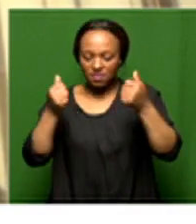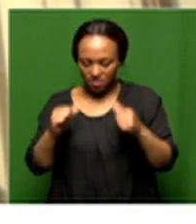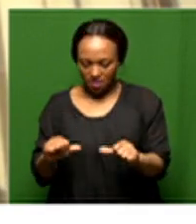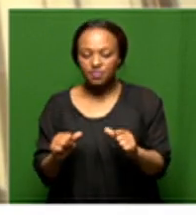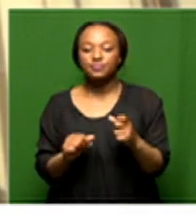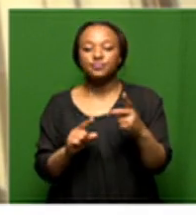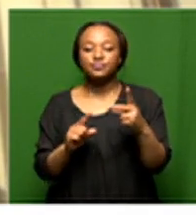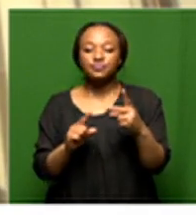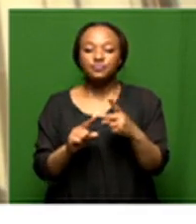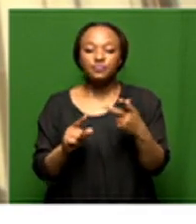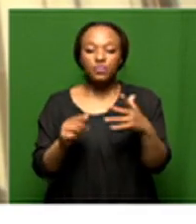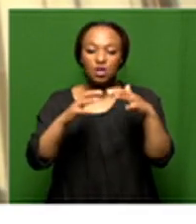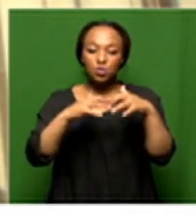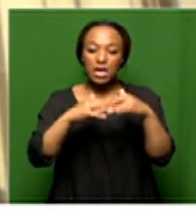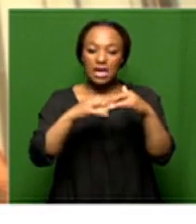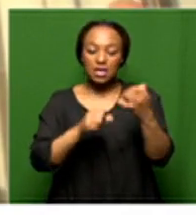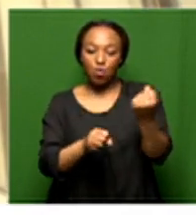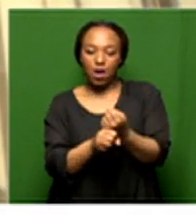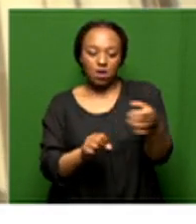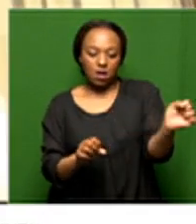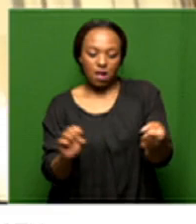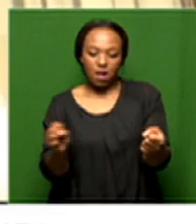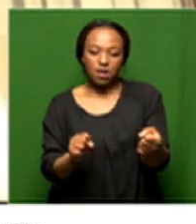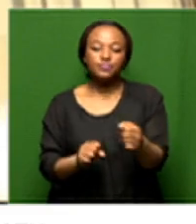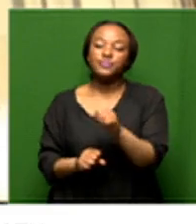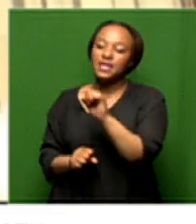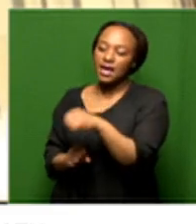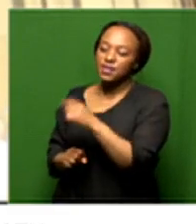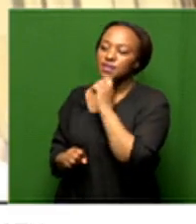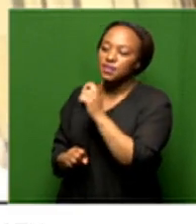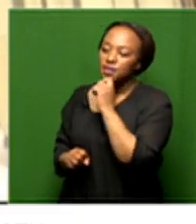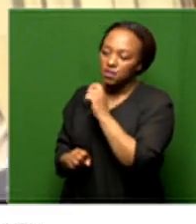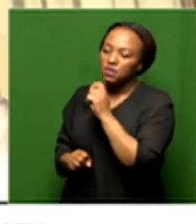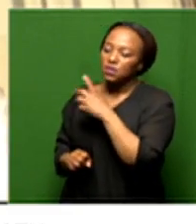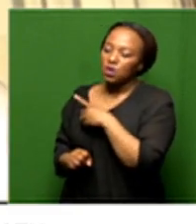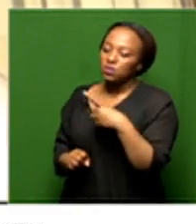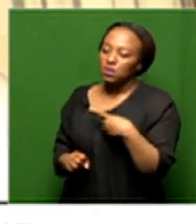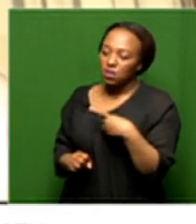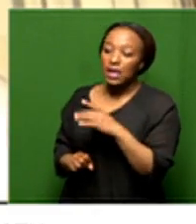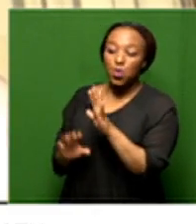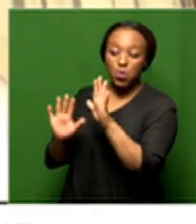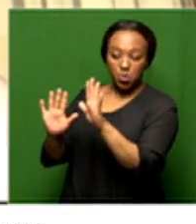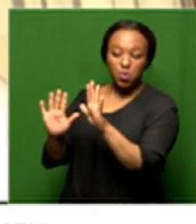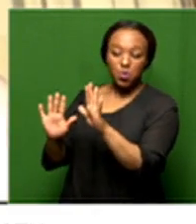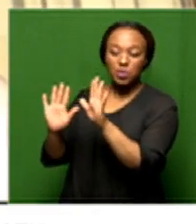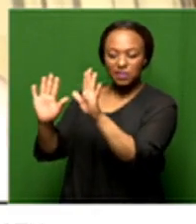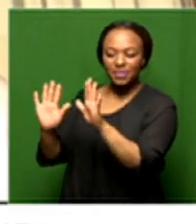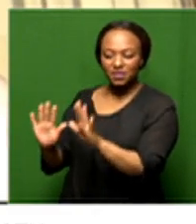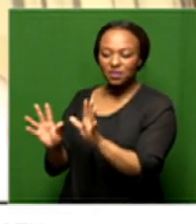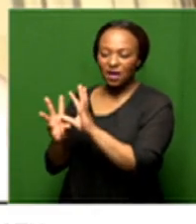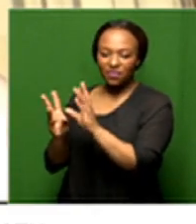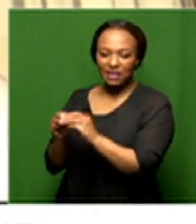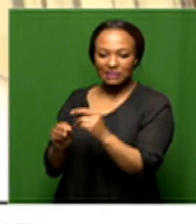create more jobs indeed dr everything you're saying it's amazing i mean everything you're saying